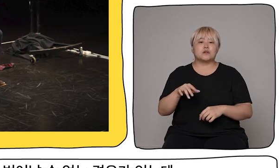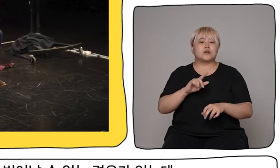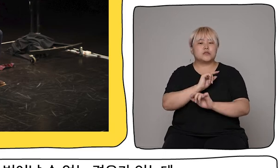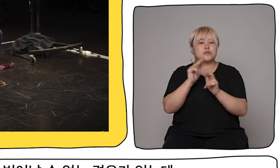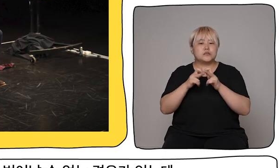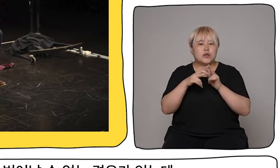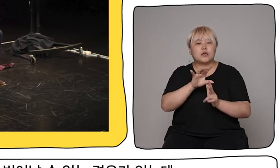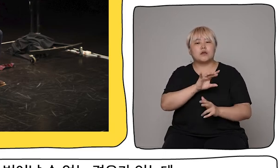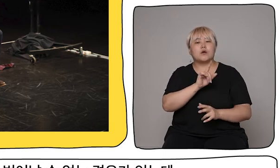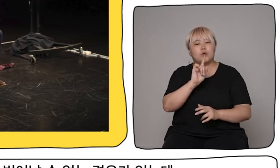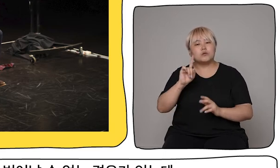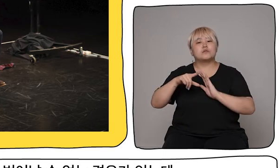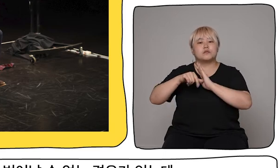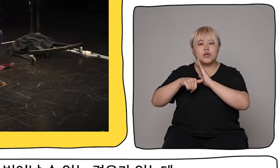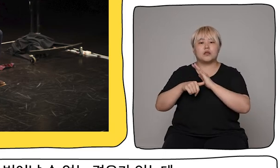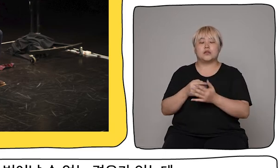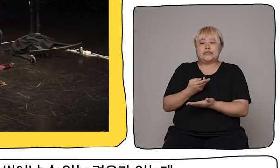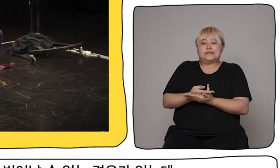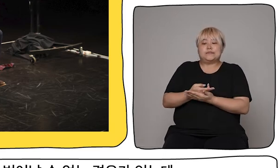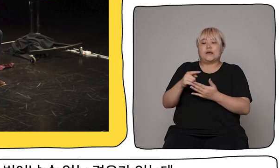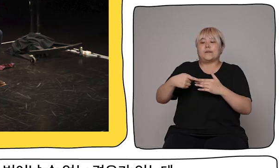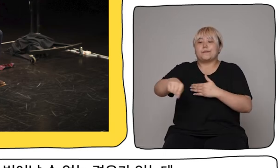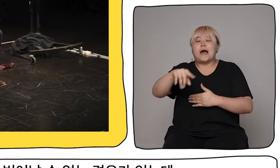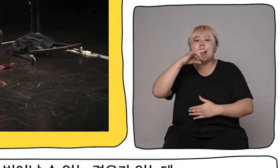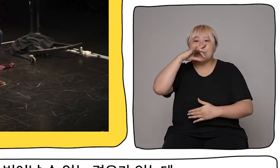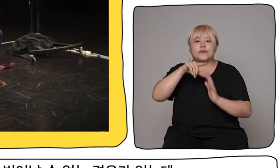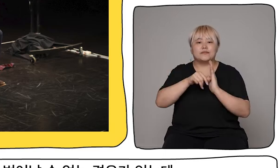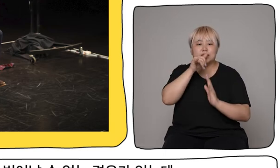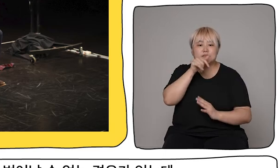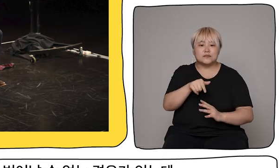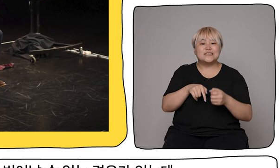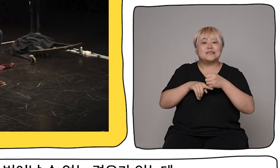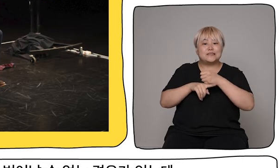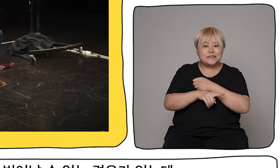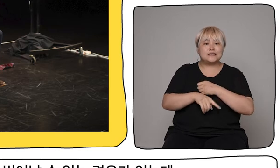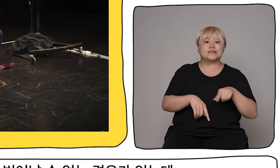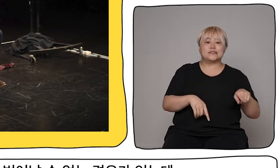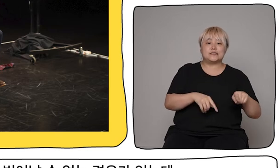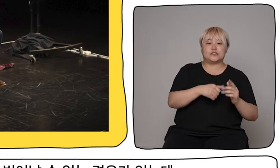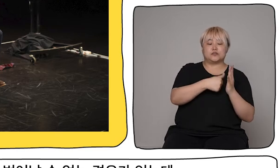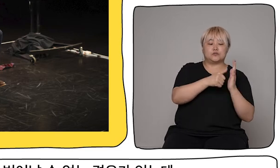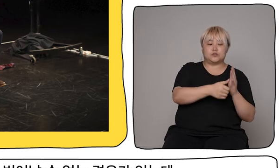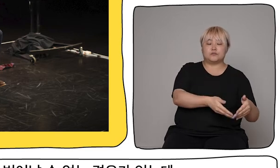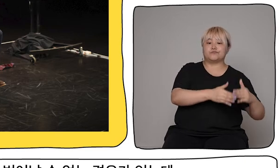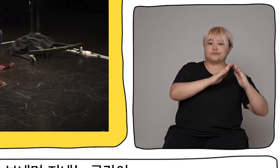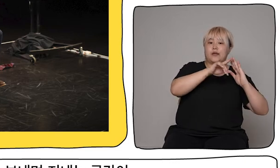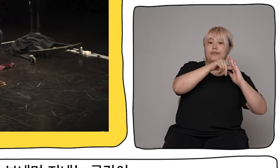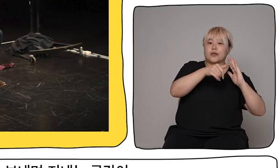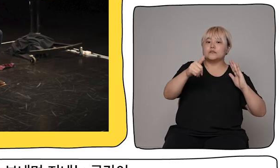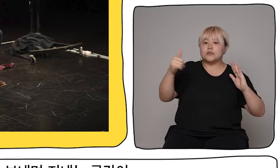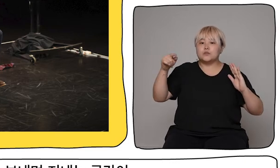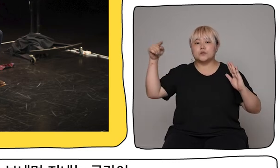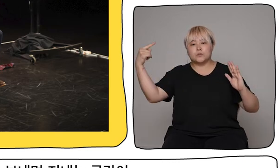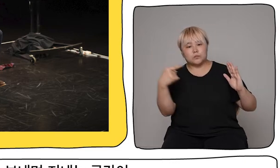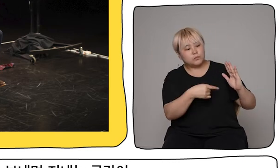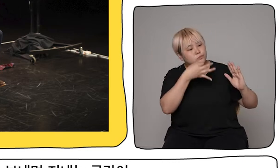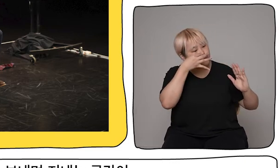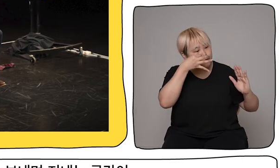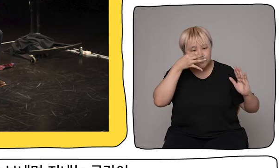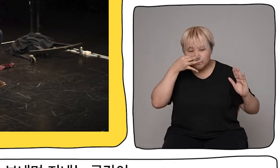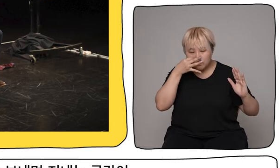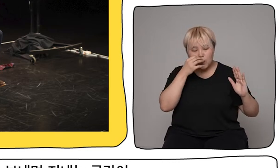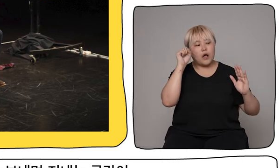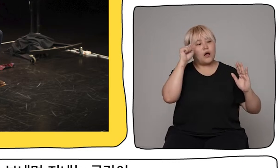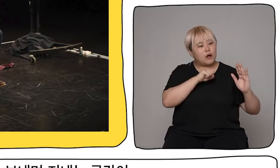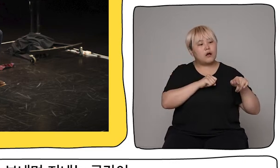disabilities. And so this is an installation that allows them to kind of tour that space and allow people to see into